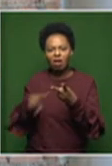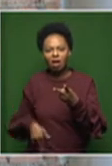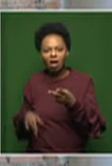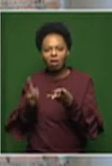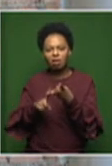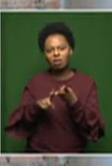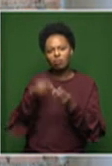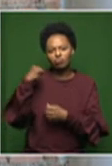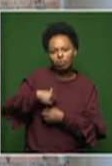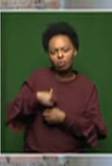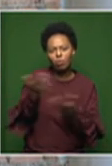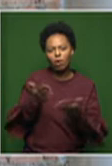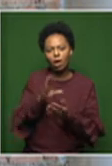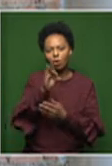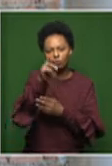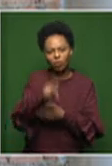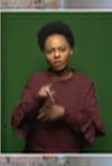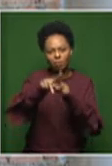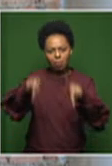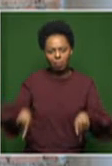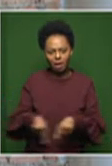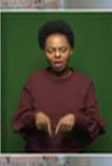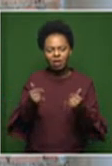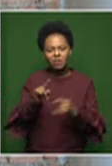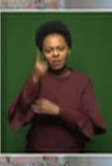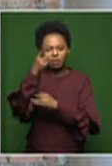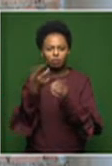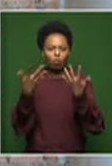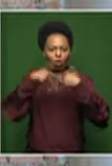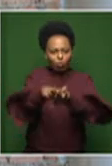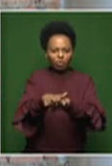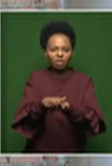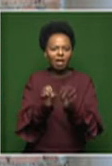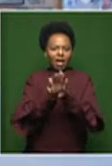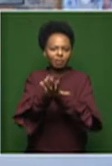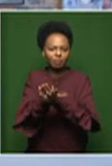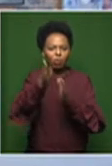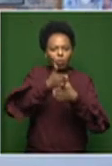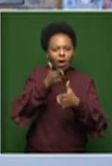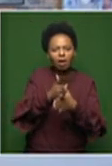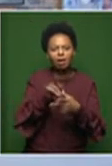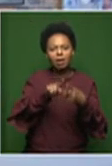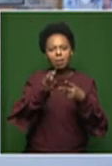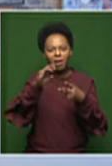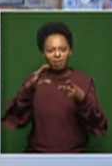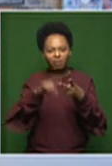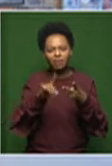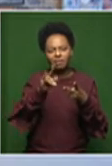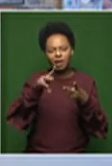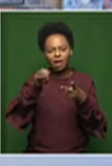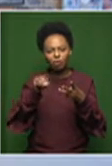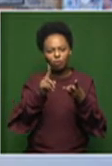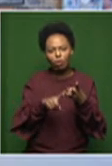Parks Precinct in Dunkelt. It's their first collaborative exhibition with works by Bev Butko, Candice Kremer, Demagato